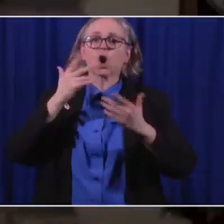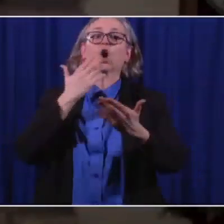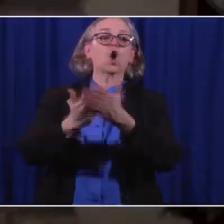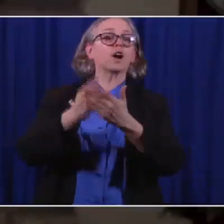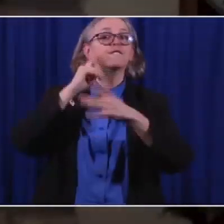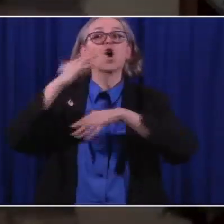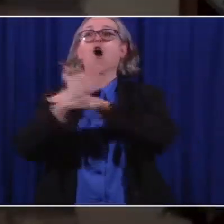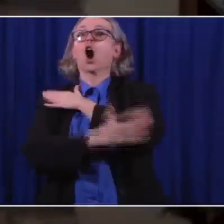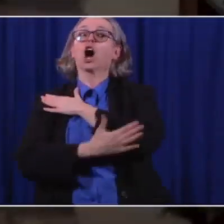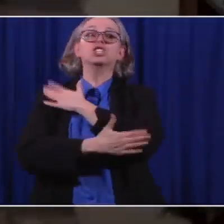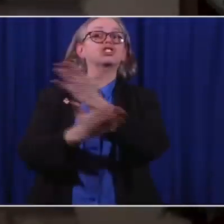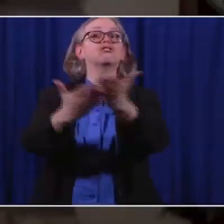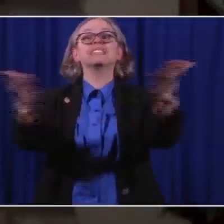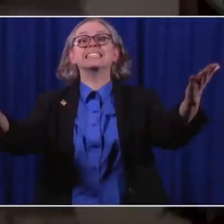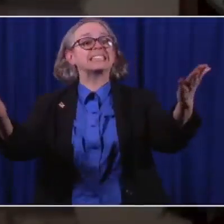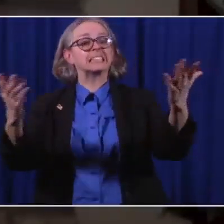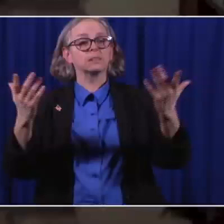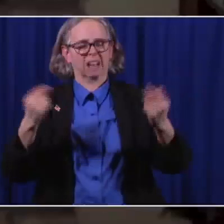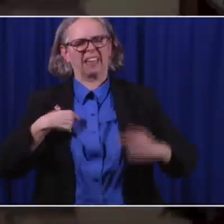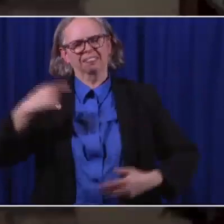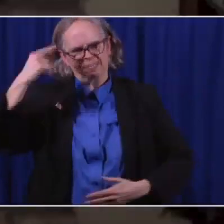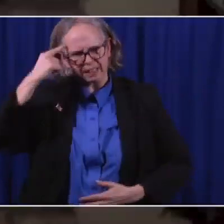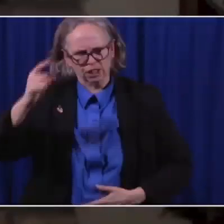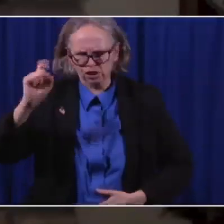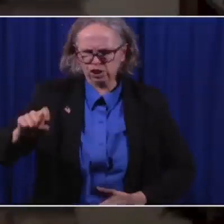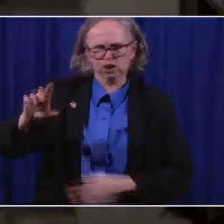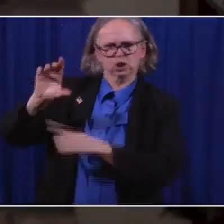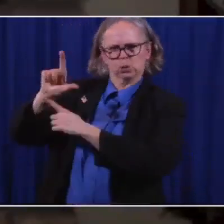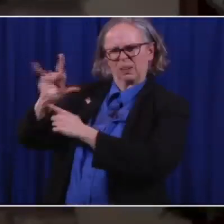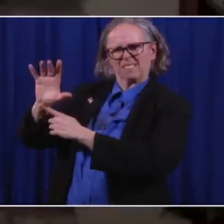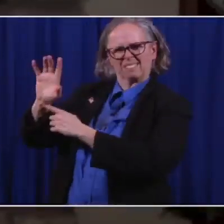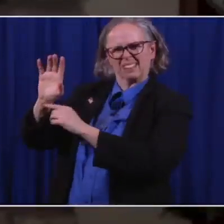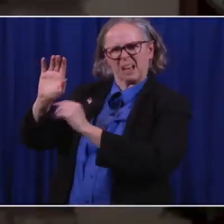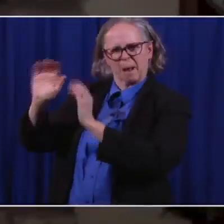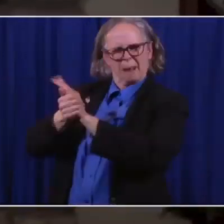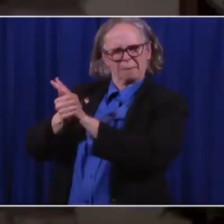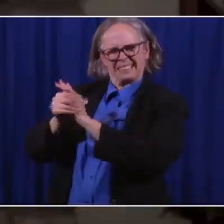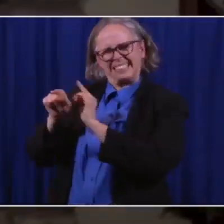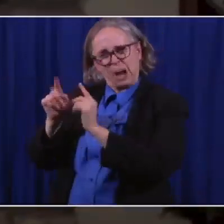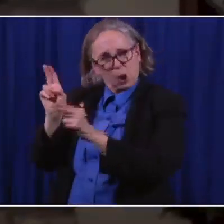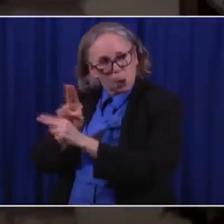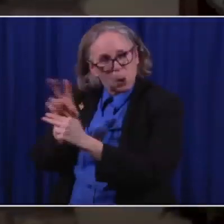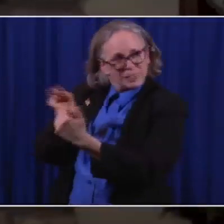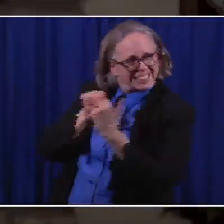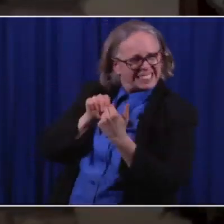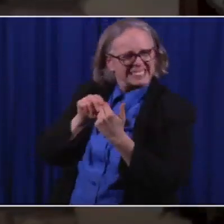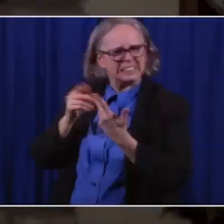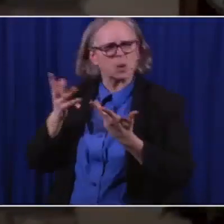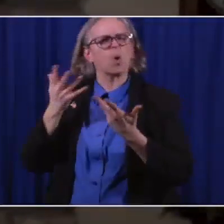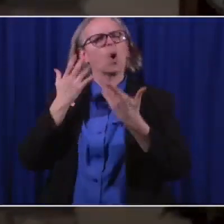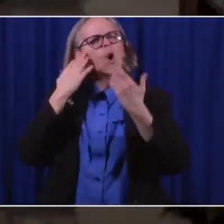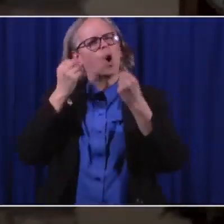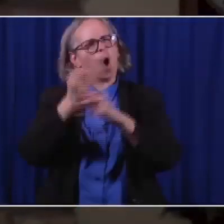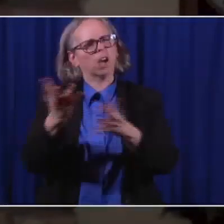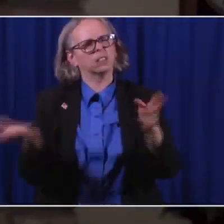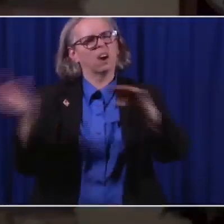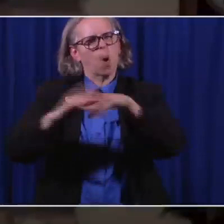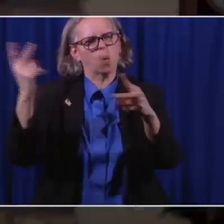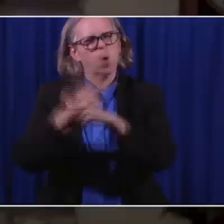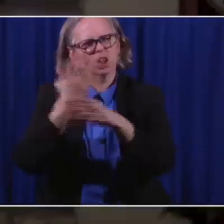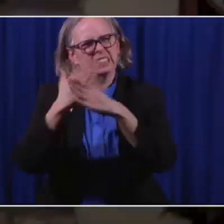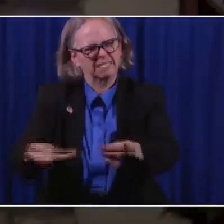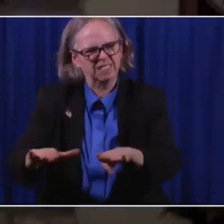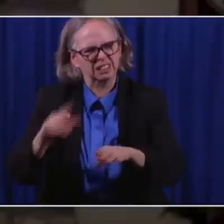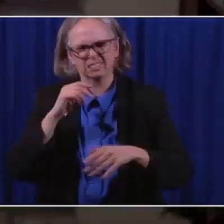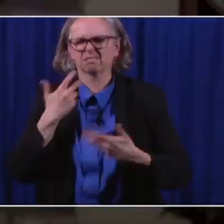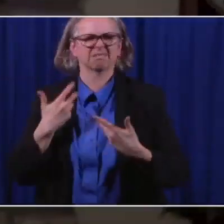that seems to me to be something that would cause more division than healing. And we should be at a